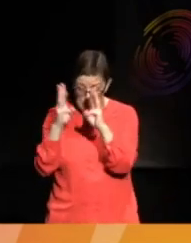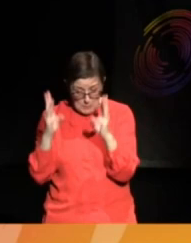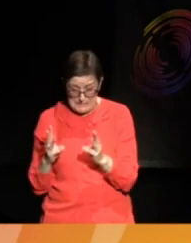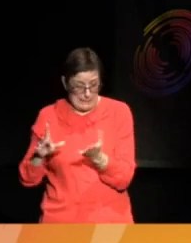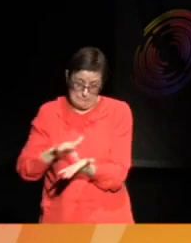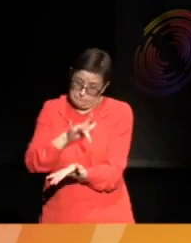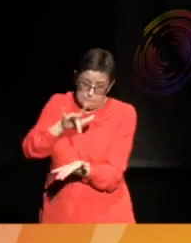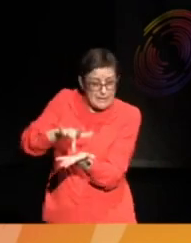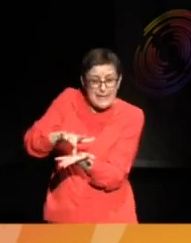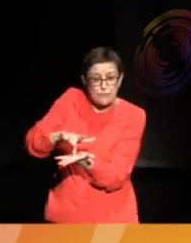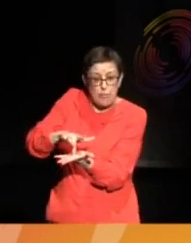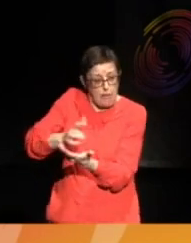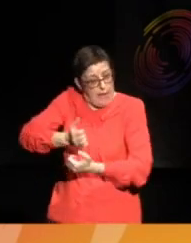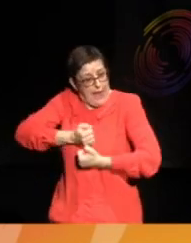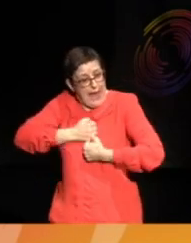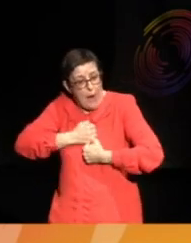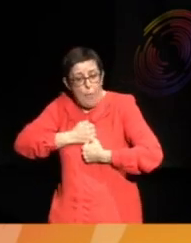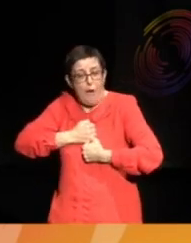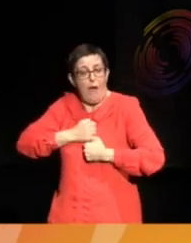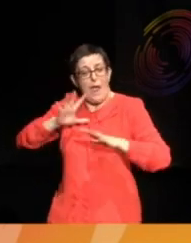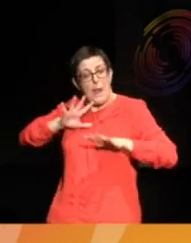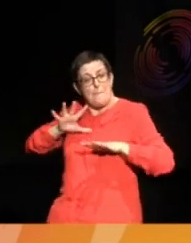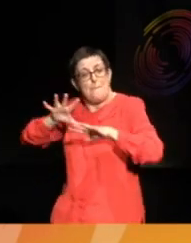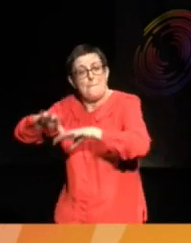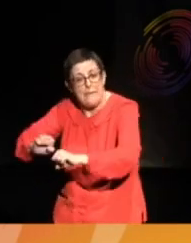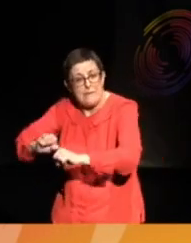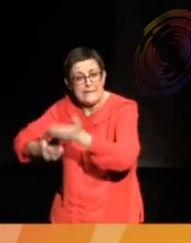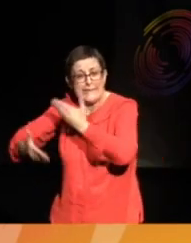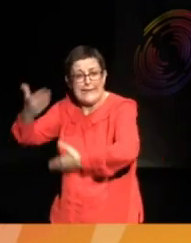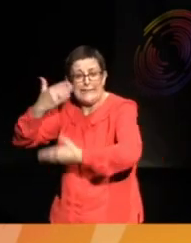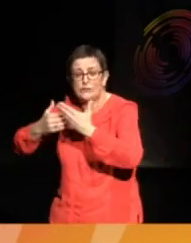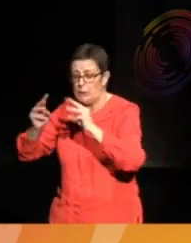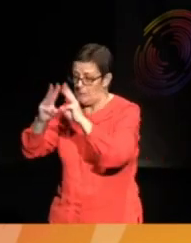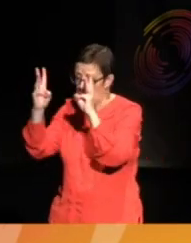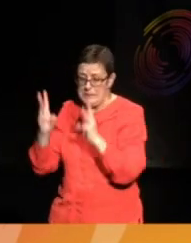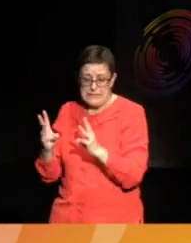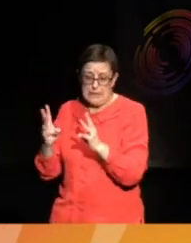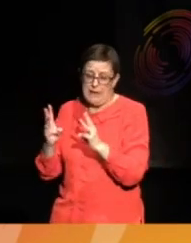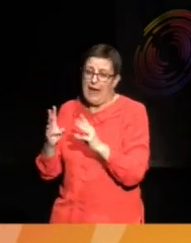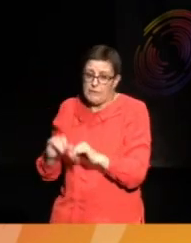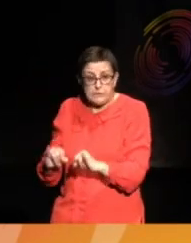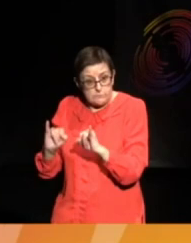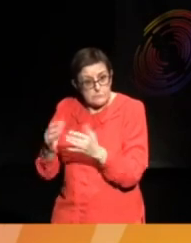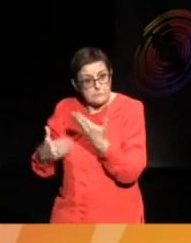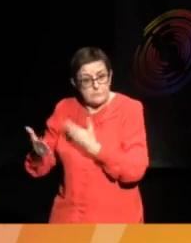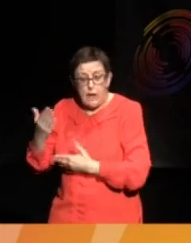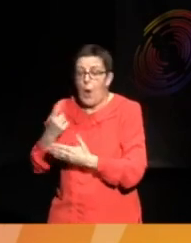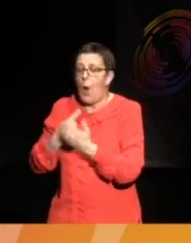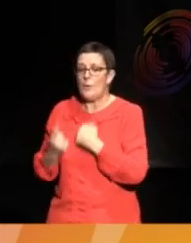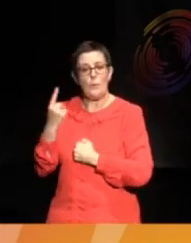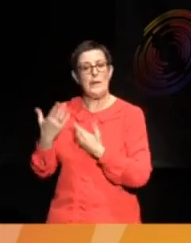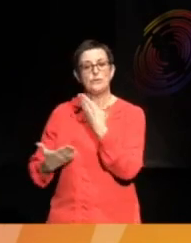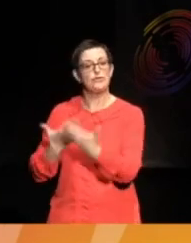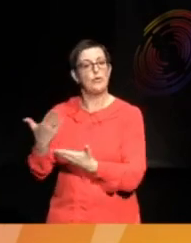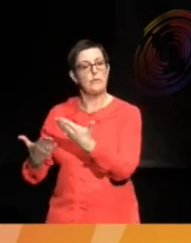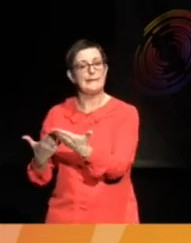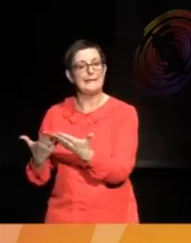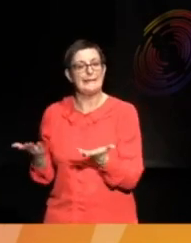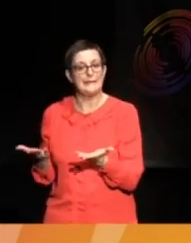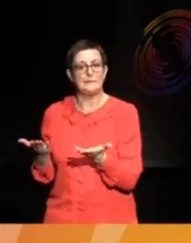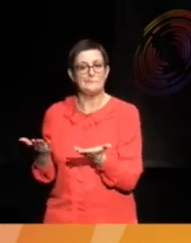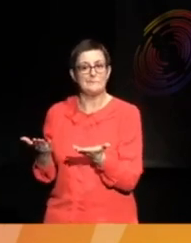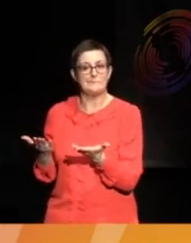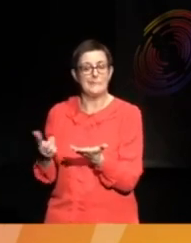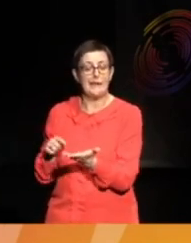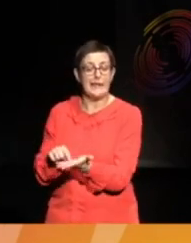aren't they, of our kind of imperialist history. And it only tells one story. mean, it's actually the same thing